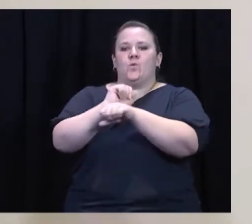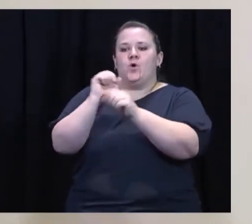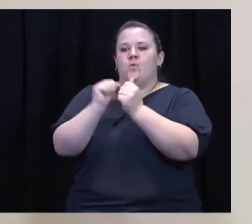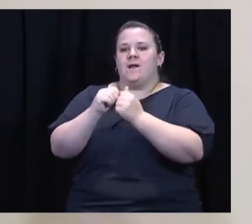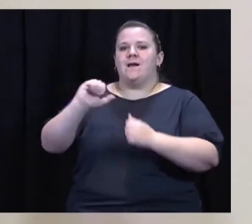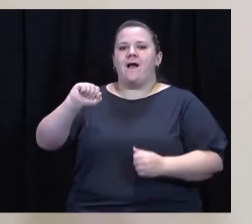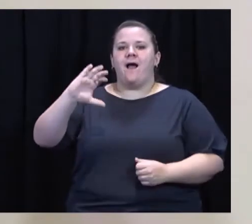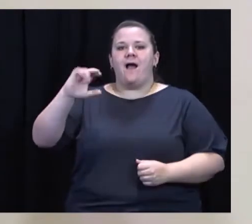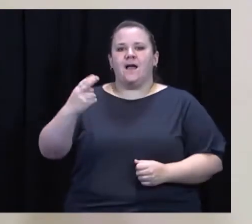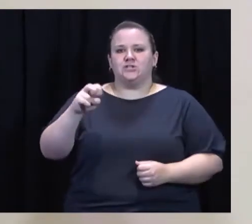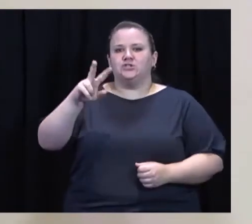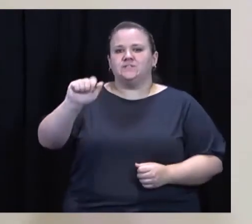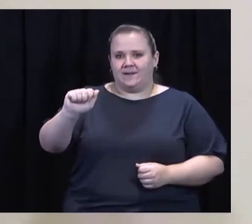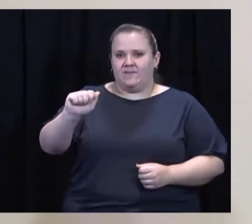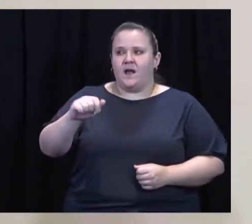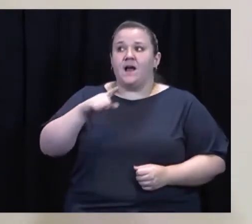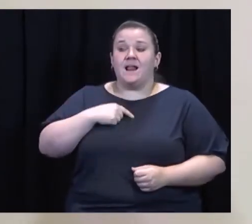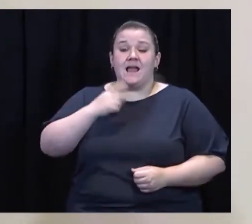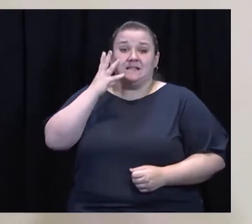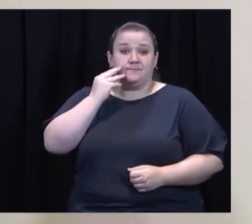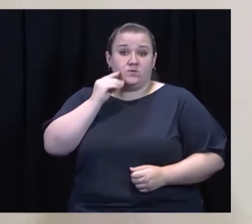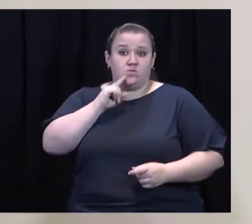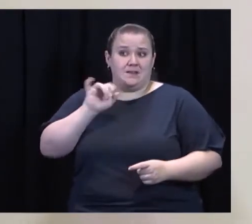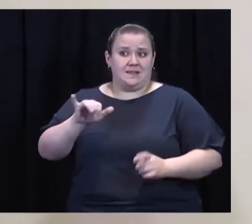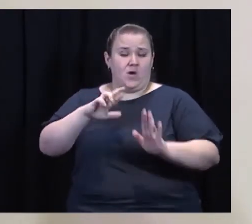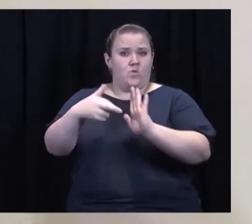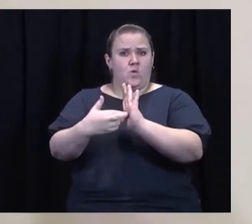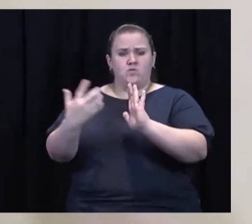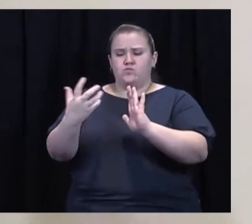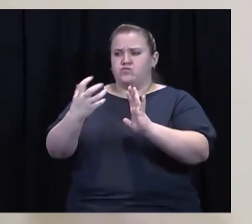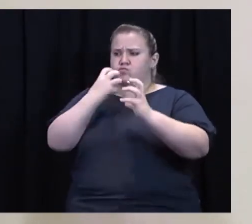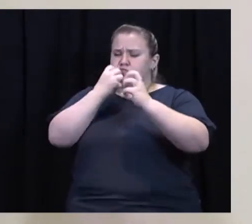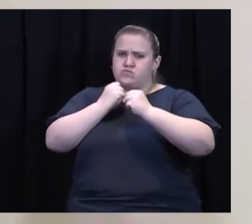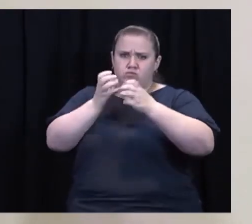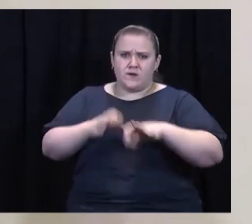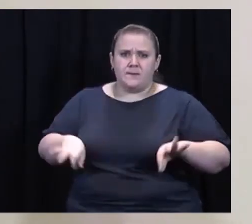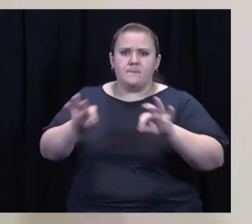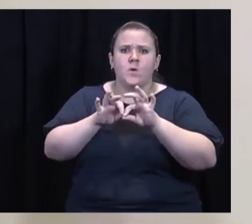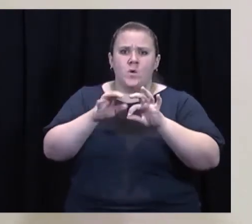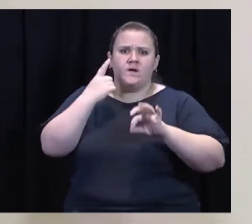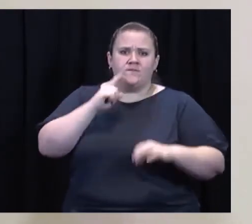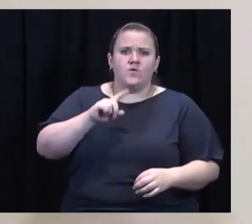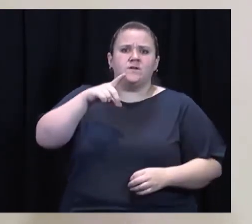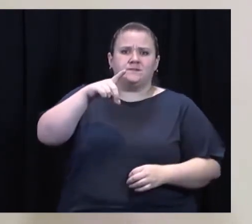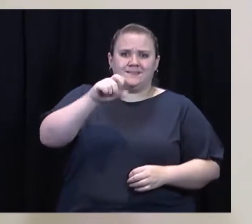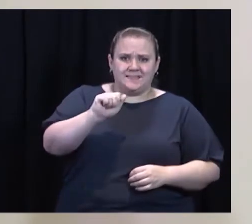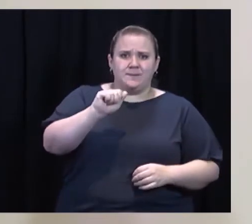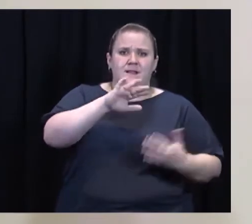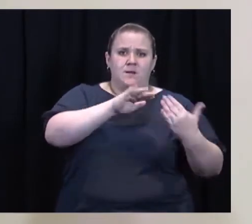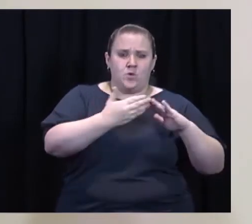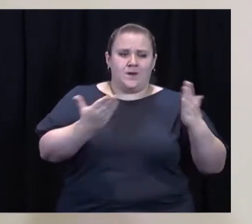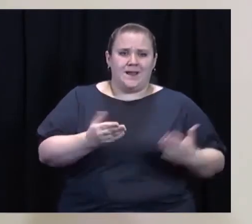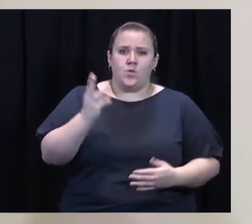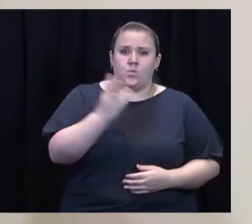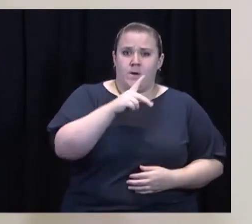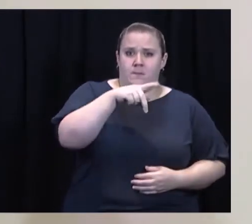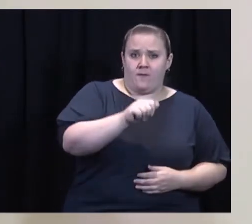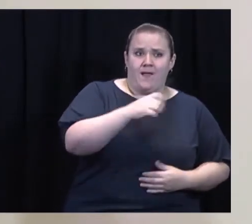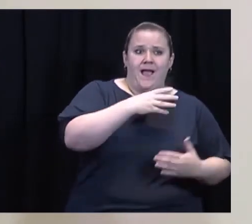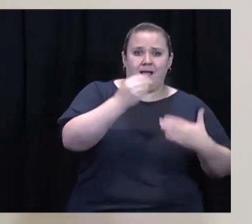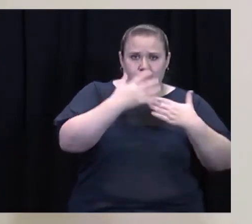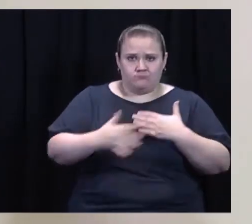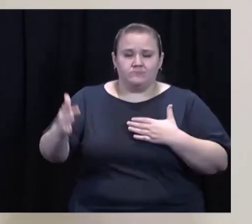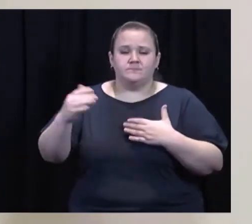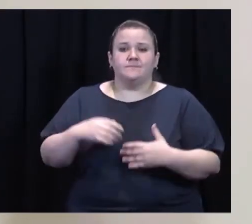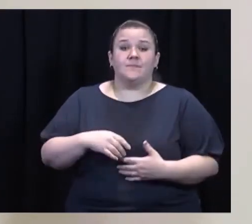with the Achieva organization and experienced the vital role it plays in the disability community in western Pennsylvania and beyond.